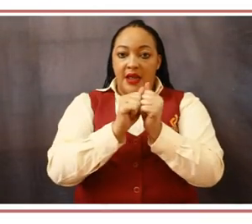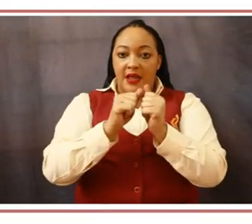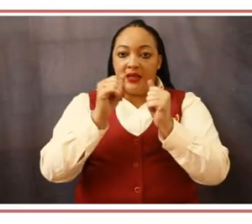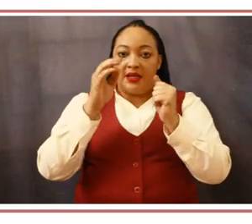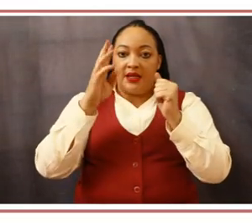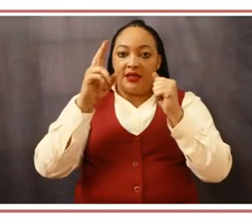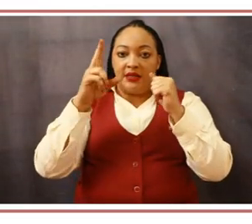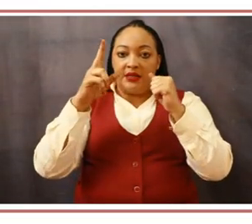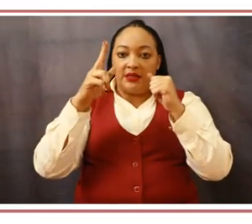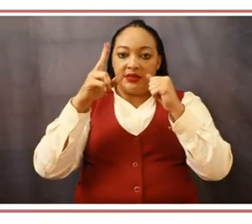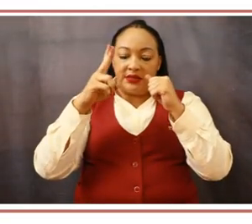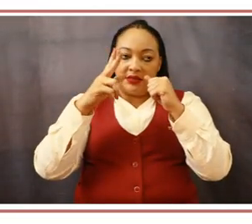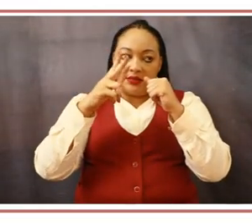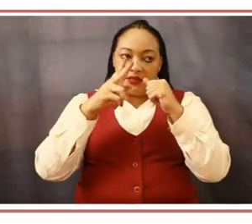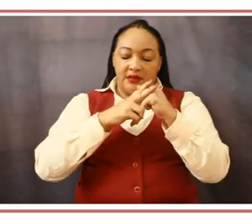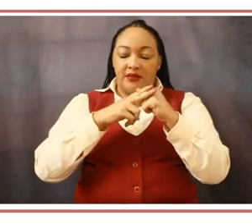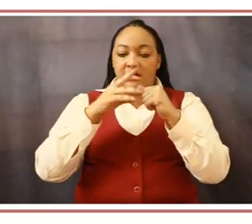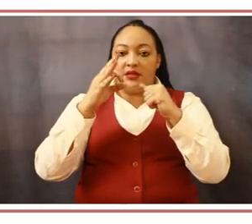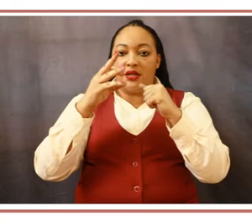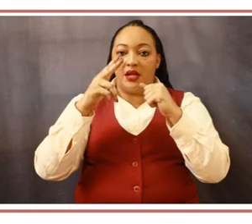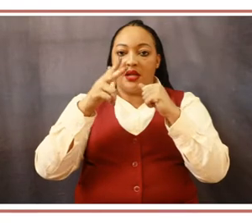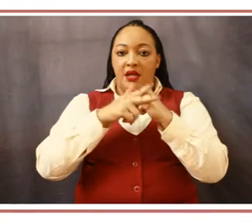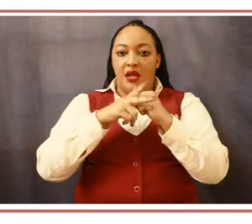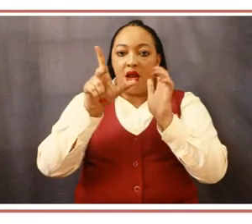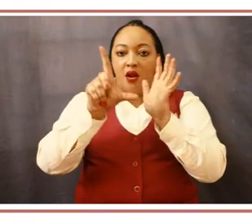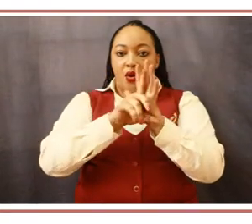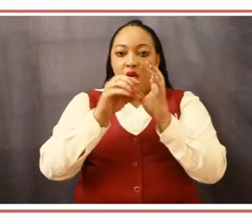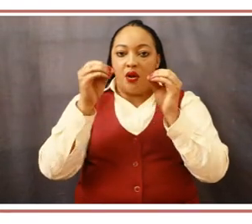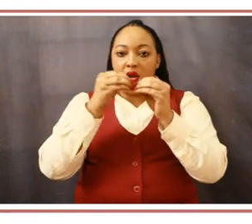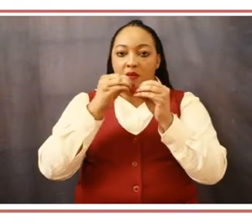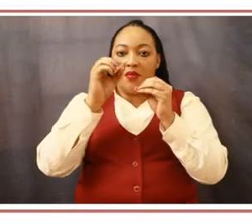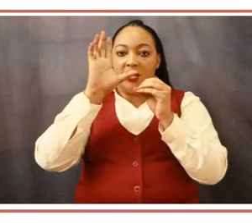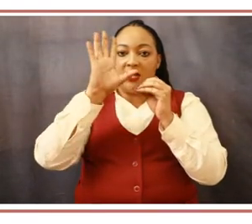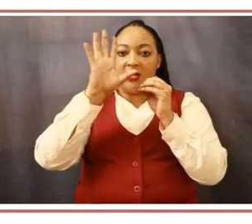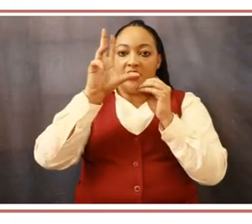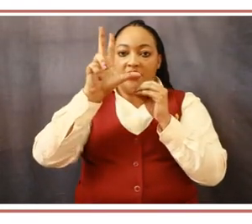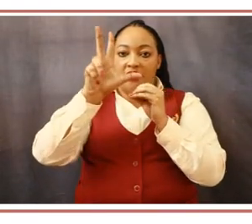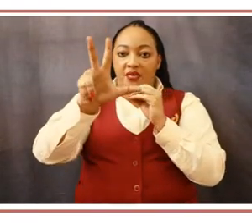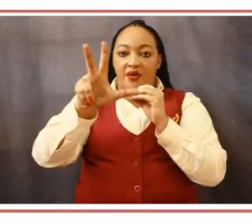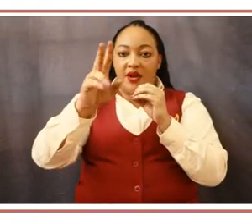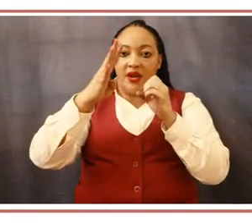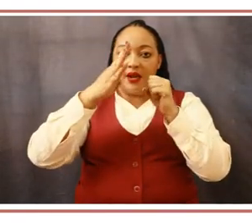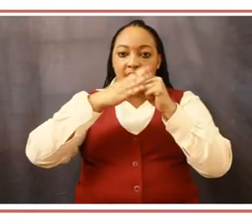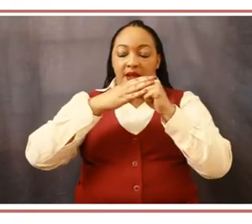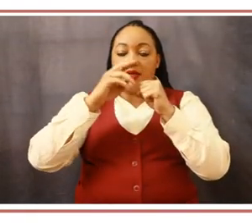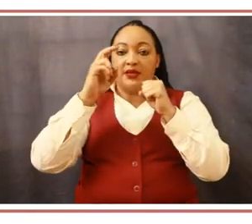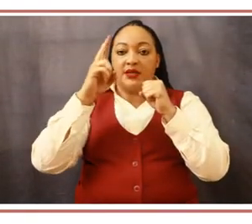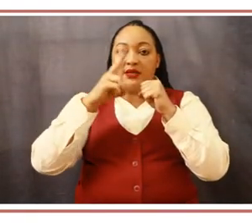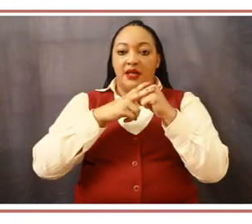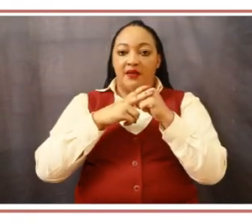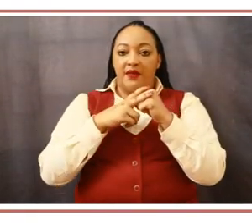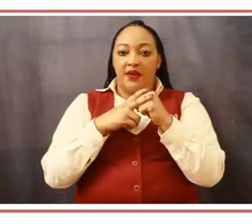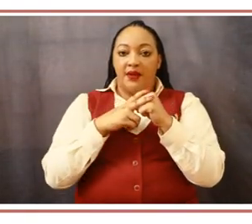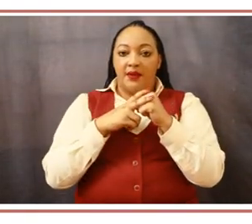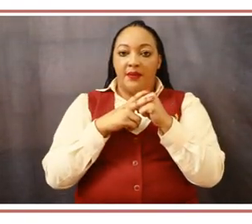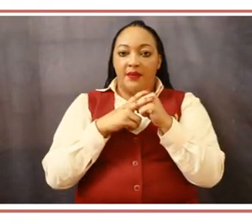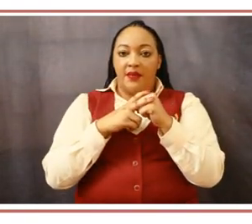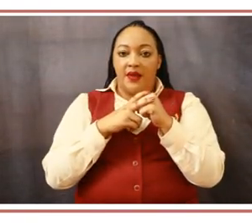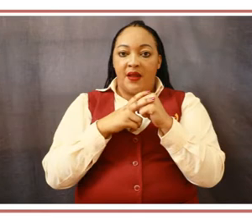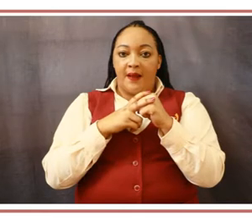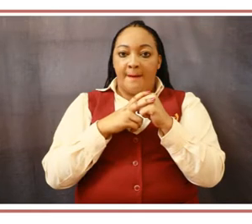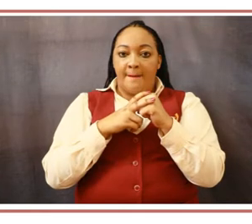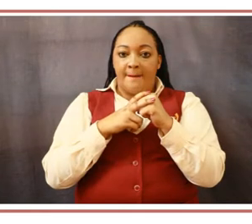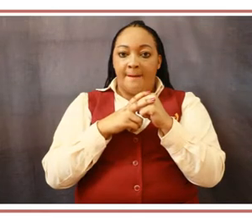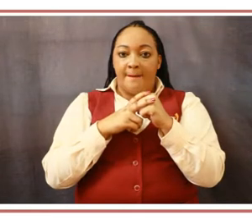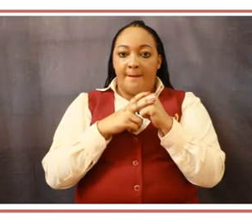was established in 1978 under the Kenya Railways Cooperation Act, CAP 397 of the laws of Kenya to take over the railway